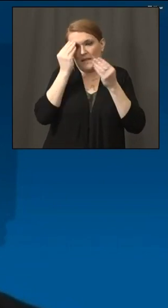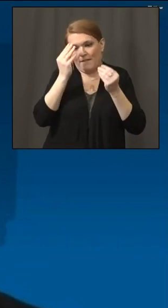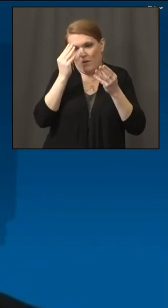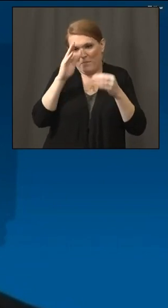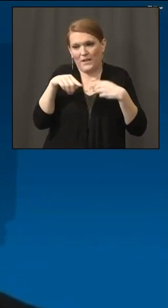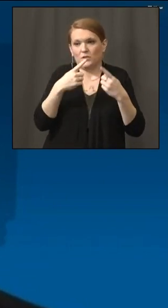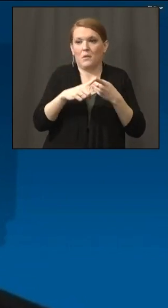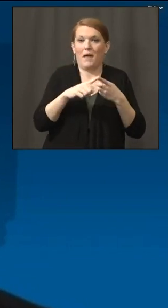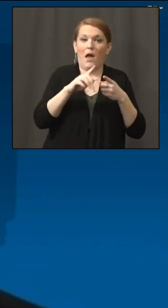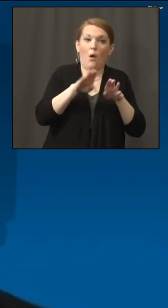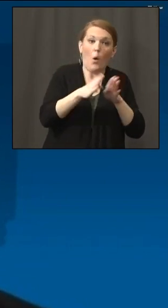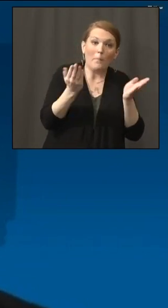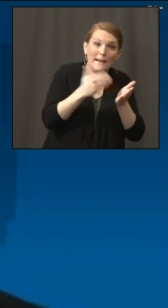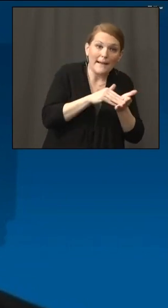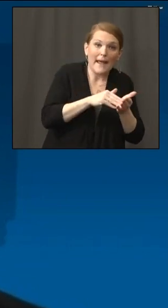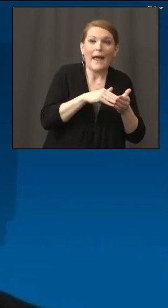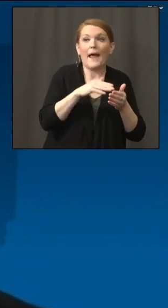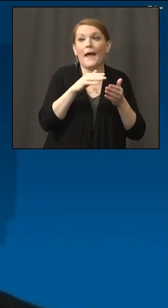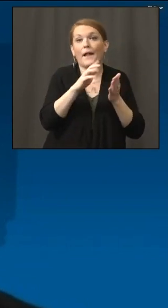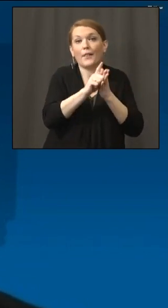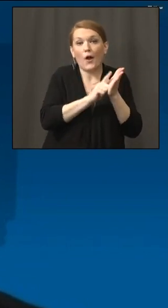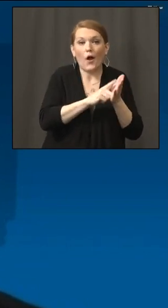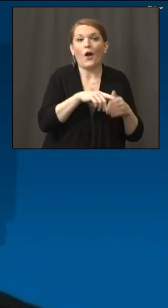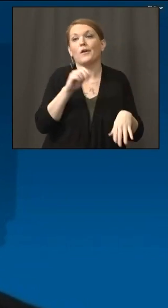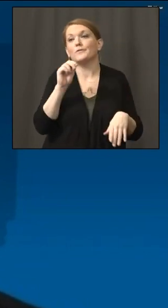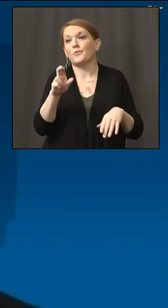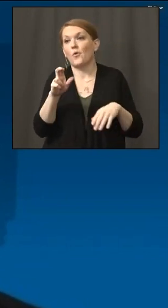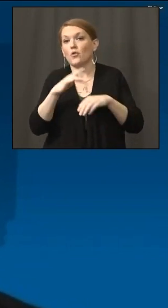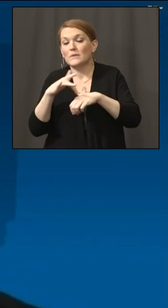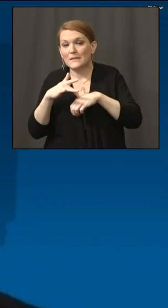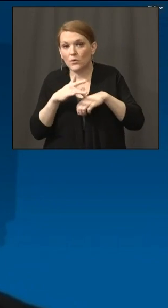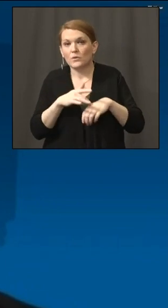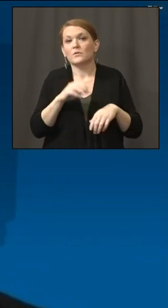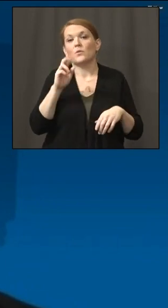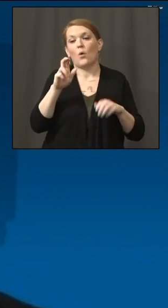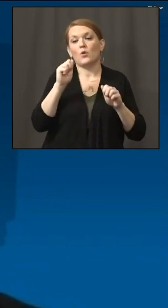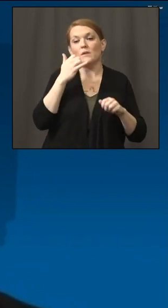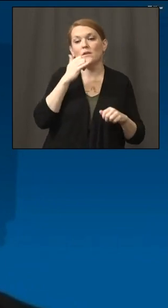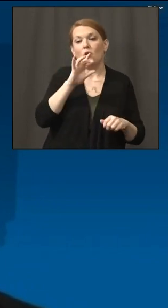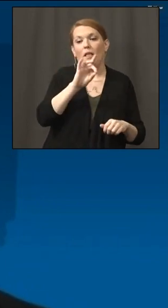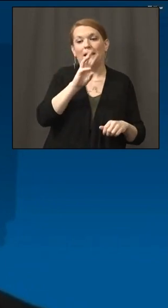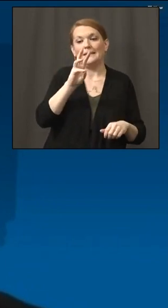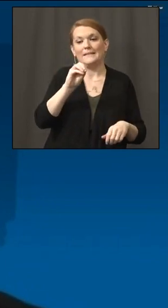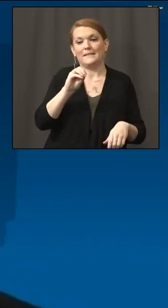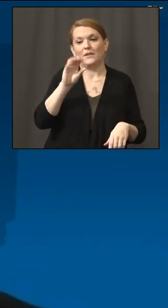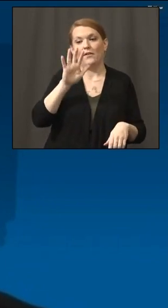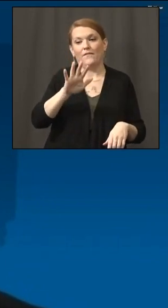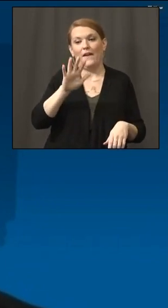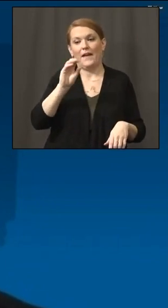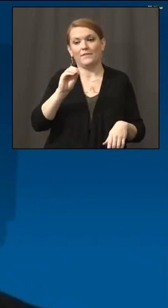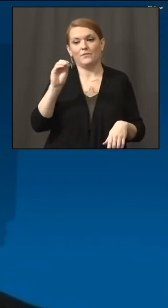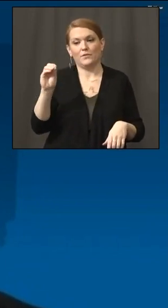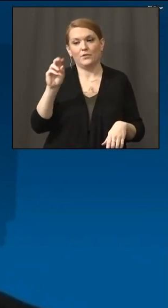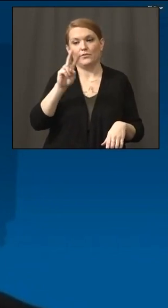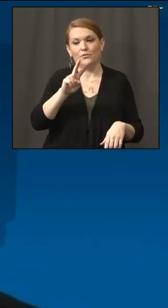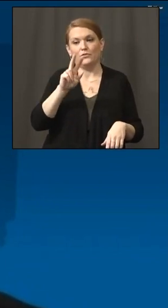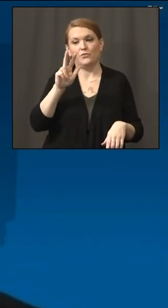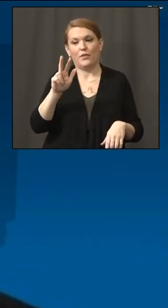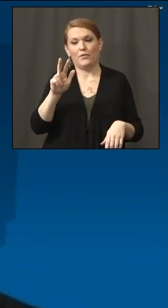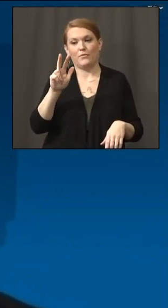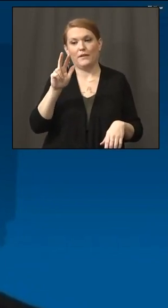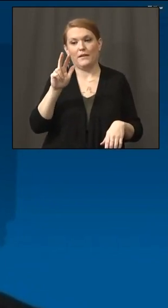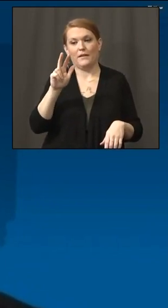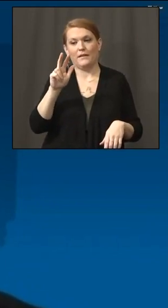resources. And then our DECD hotline at 860-500-2333, 860